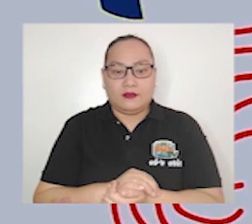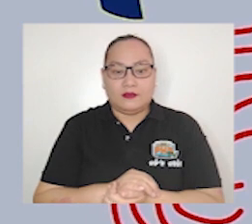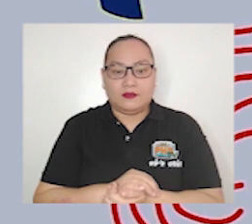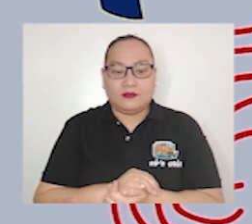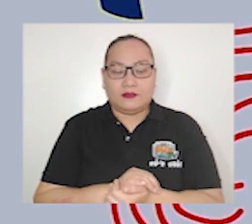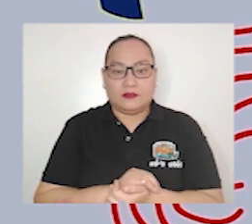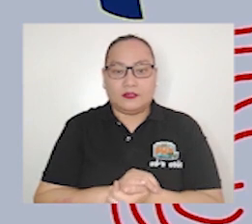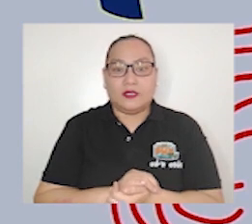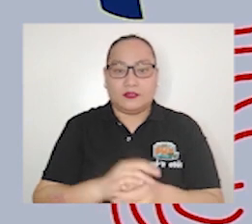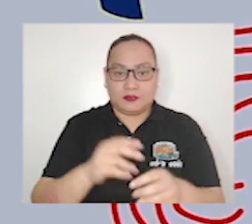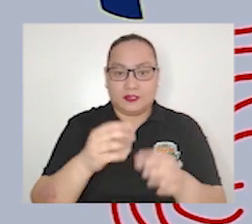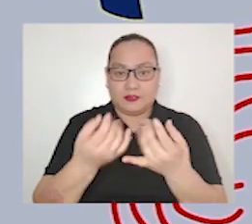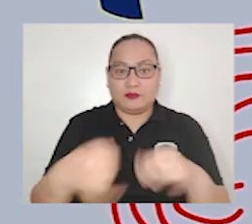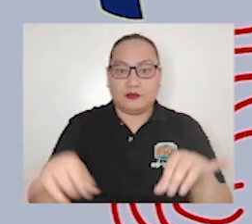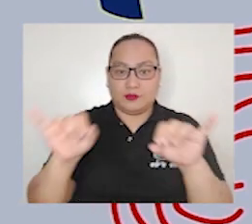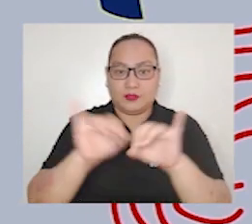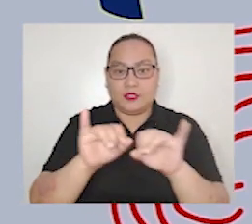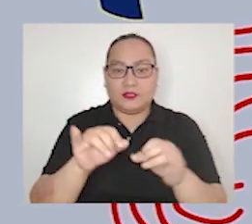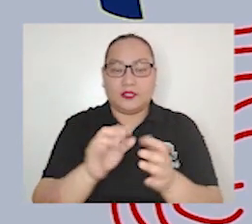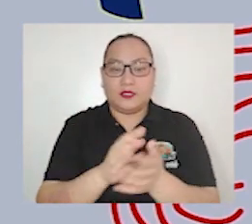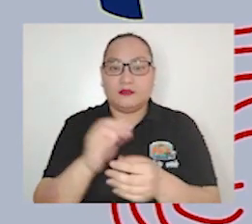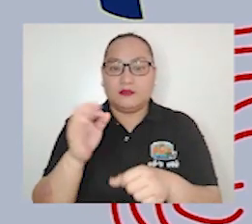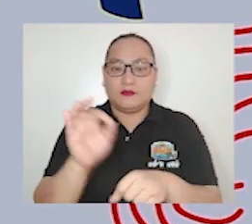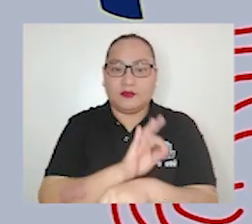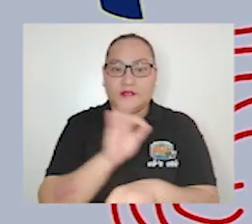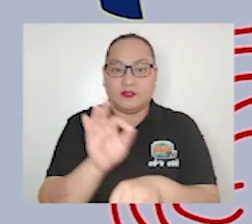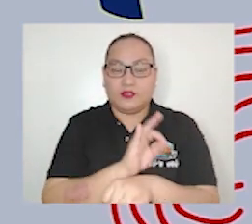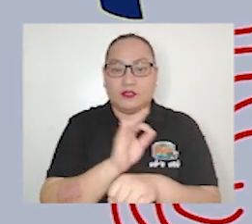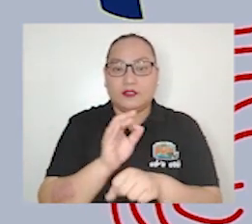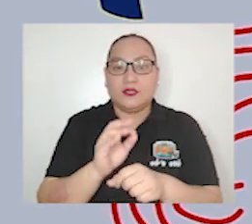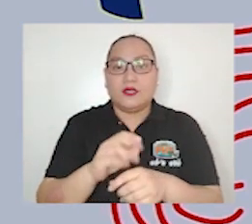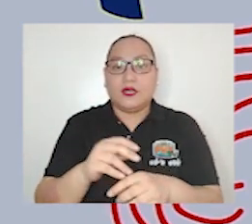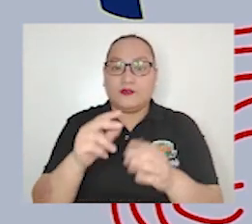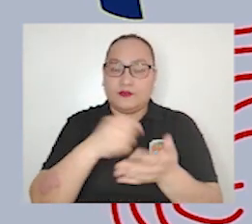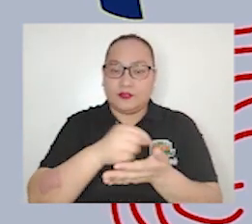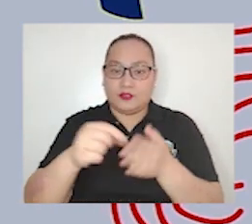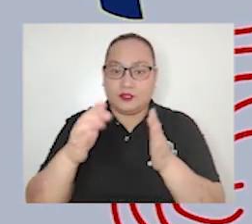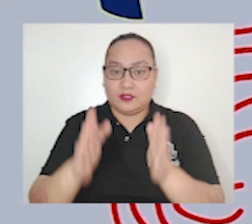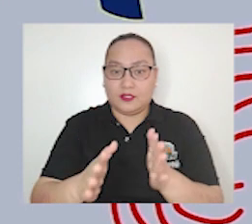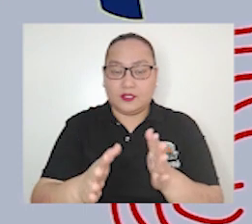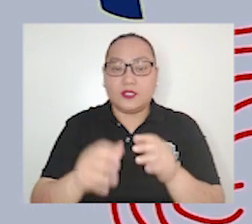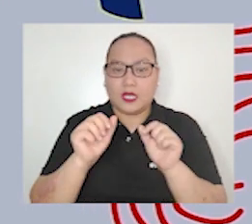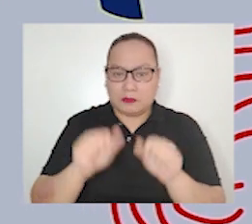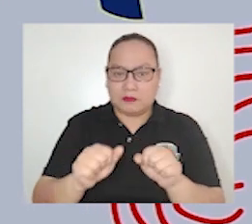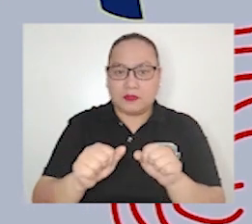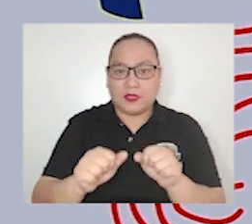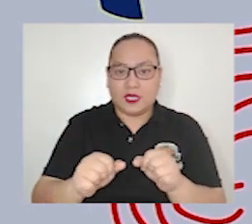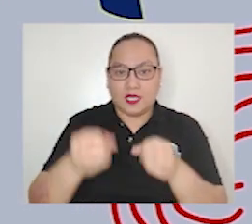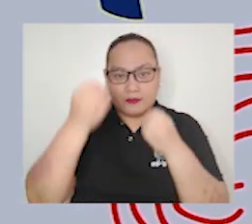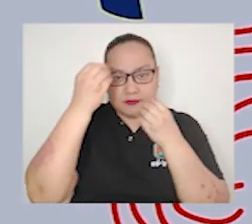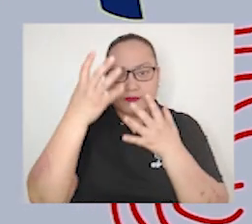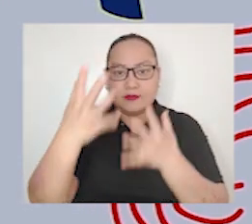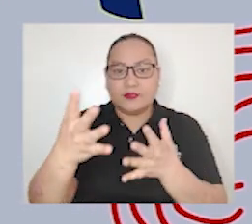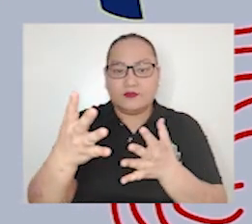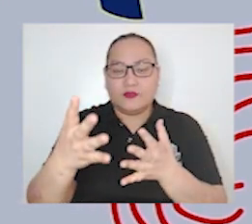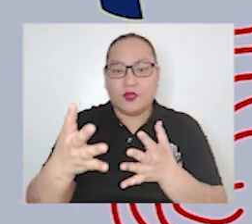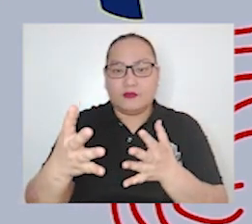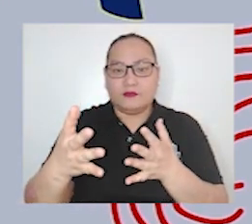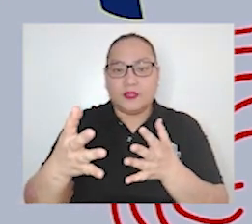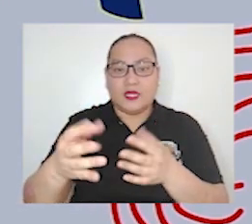about being a journalist They have the capacity to express their opinion to the world